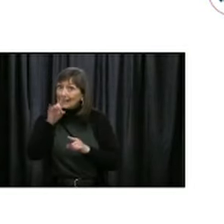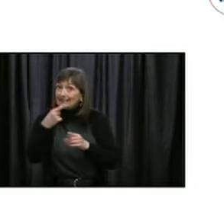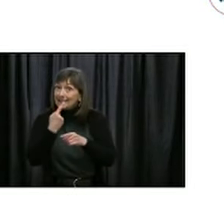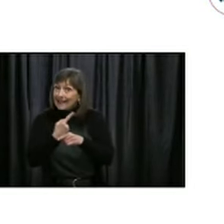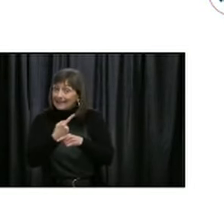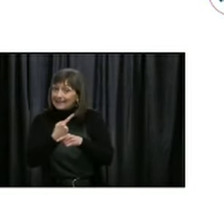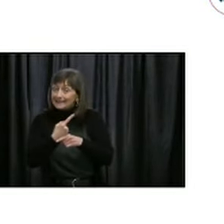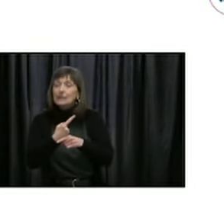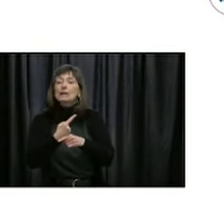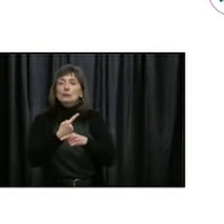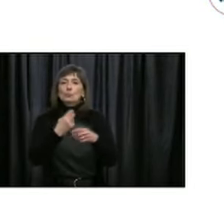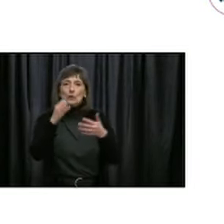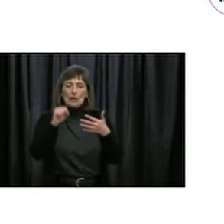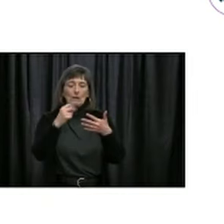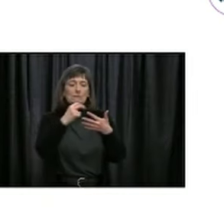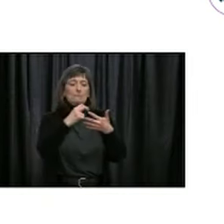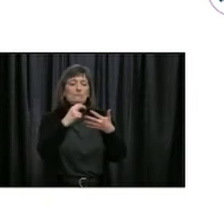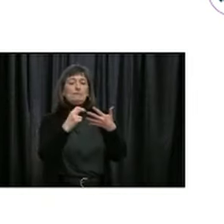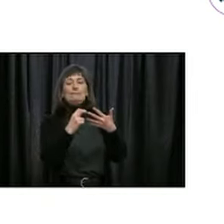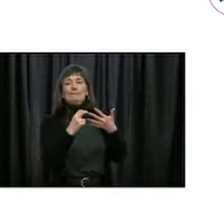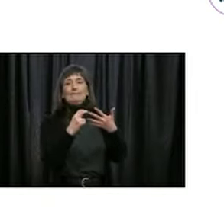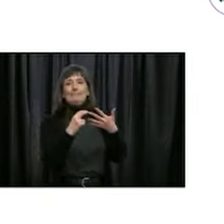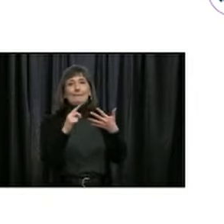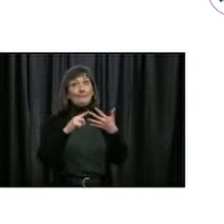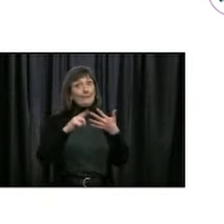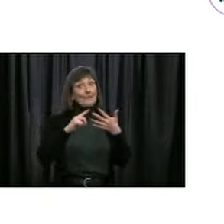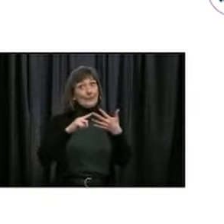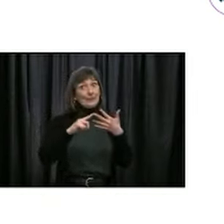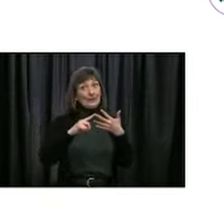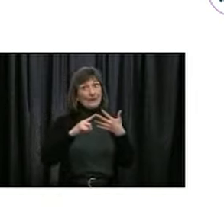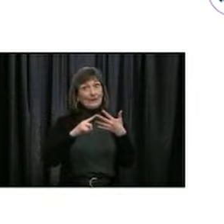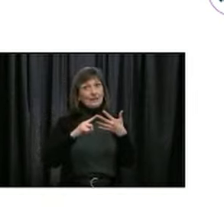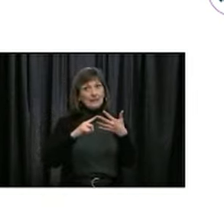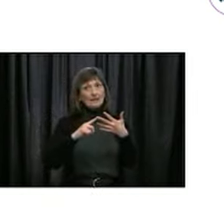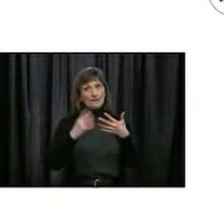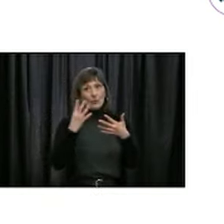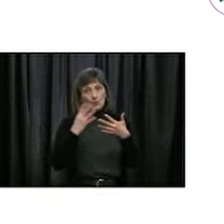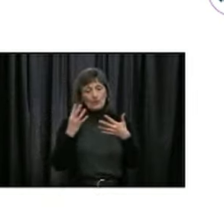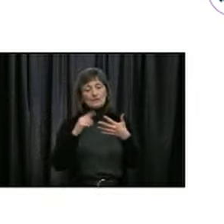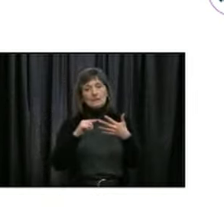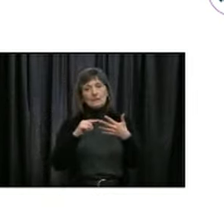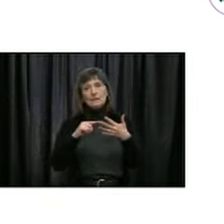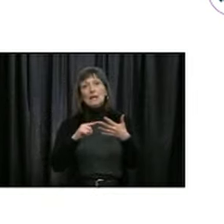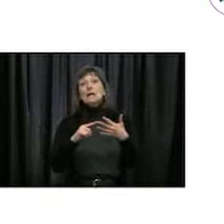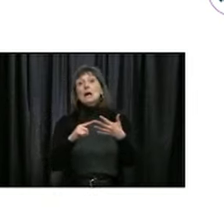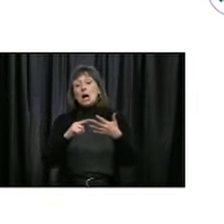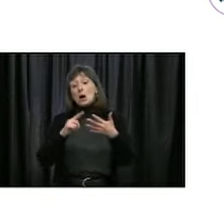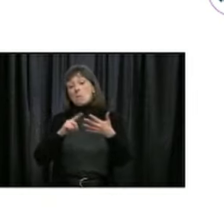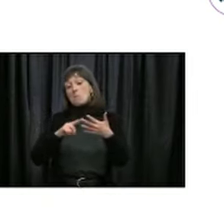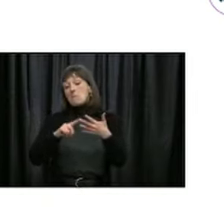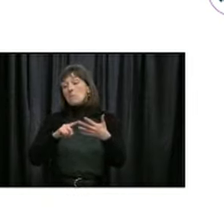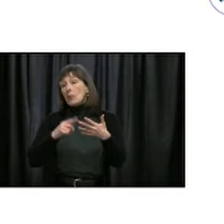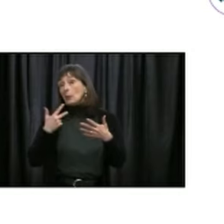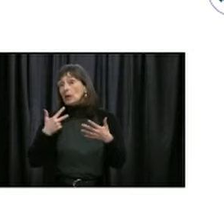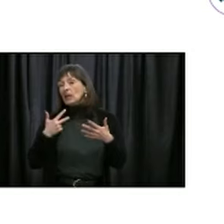So when we move from alert level four to alert level three, we will look at resuming and reopening some private health care clinics, such as physiotherapy, massage